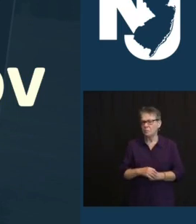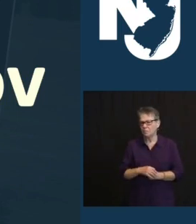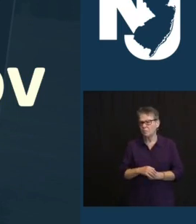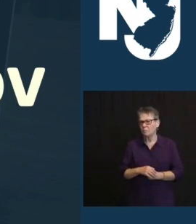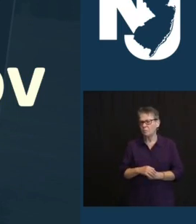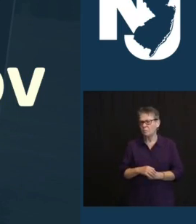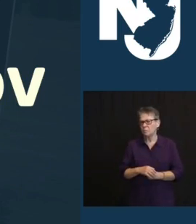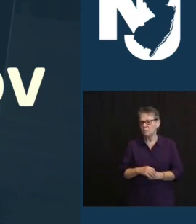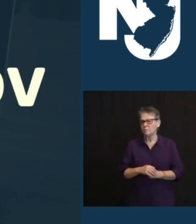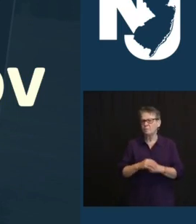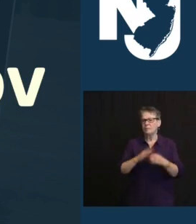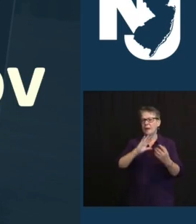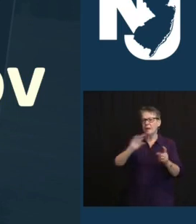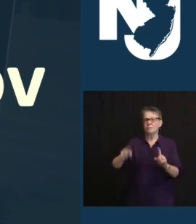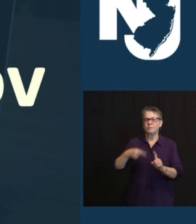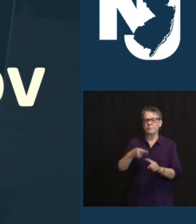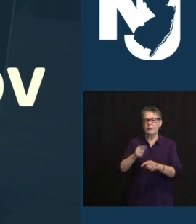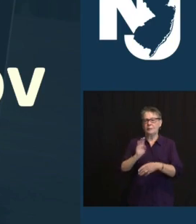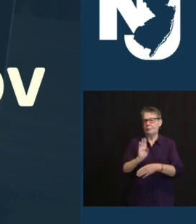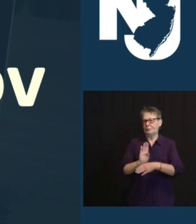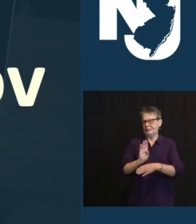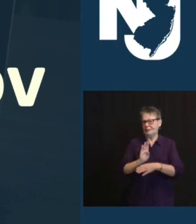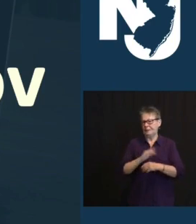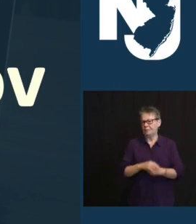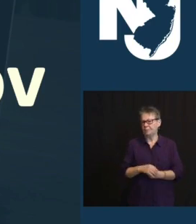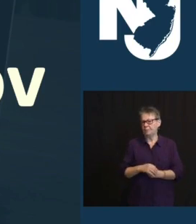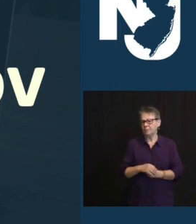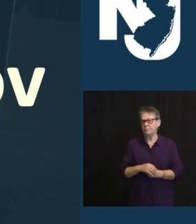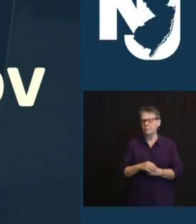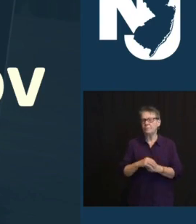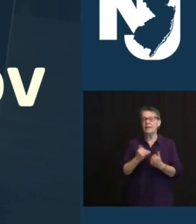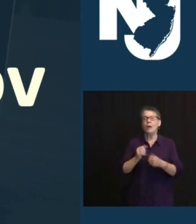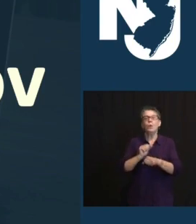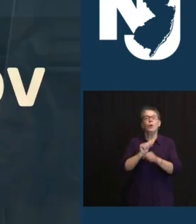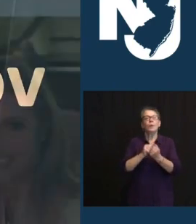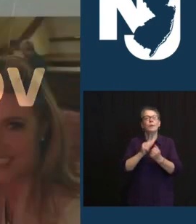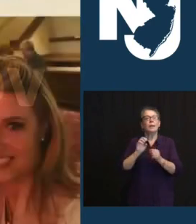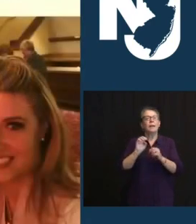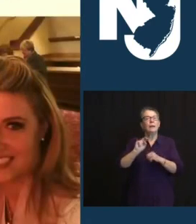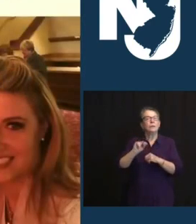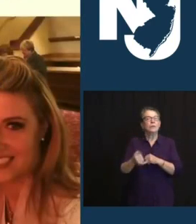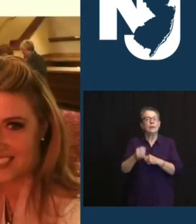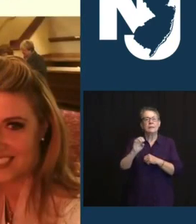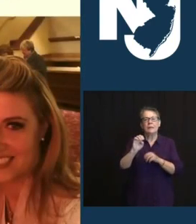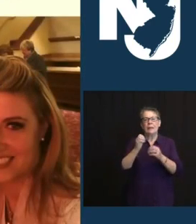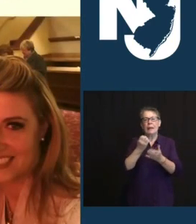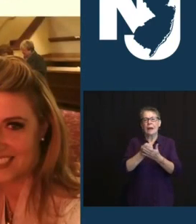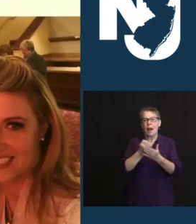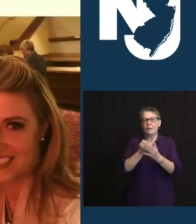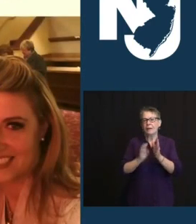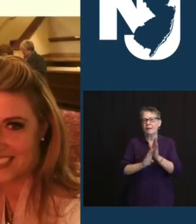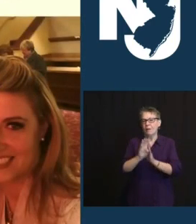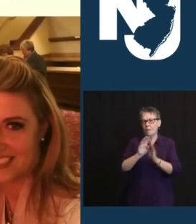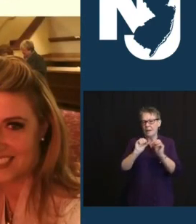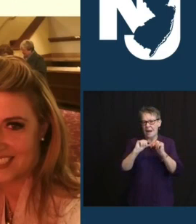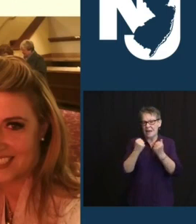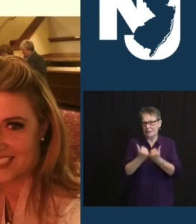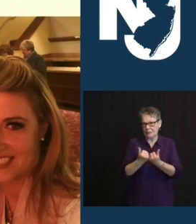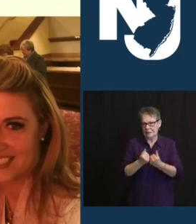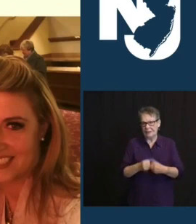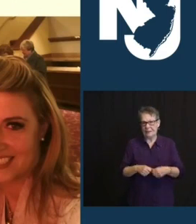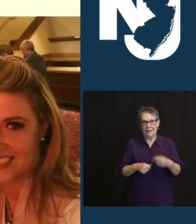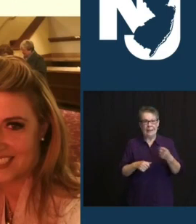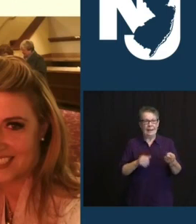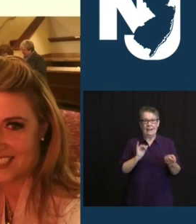DEVELOPMENT AUTHORITY TO KEEP THEIR DOORS OPEN TO THEIR CUSTOMERS THROUGHOUT THIS PANDEMIC. JUDY KNOWS THIS ONE. WE ARE HIGHLIGHTING A TRUE GEM OF THE JERSEY